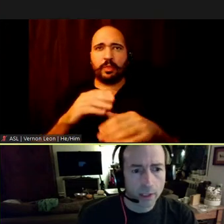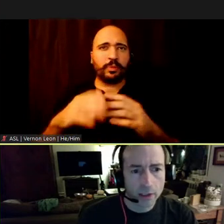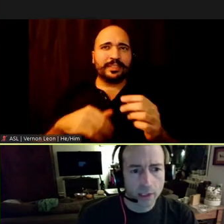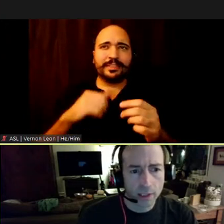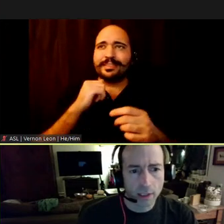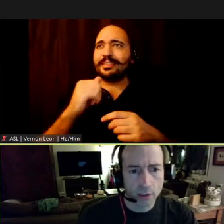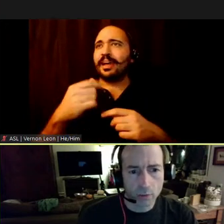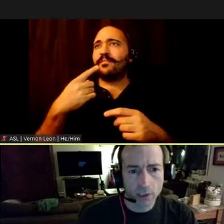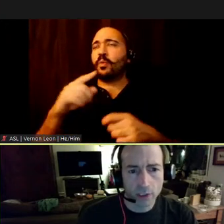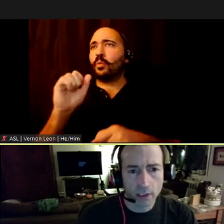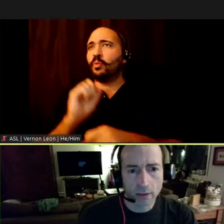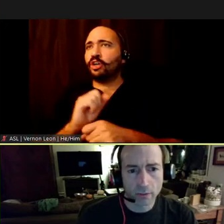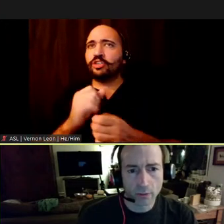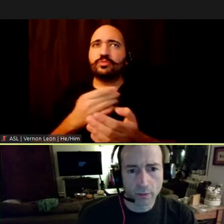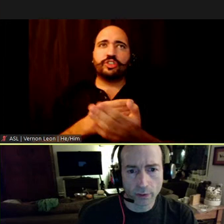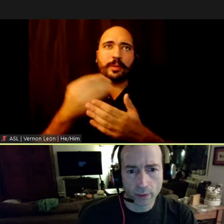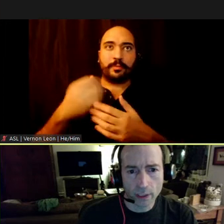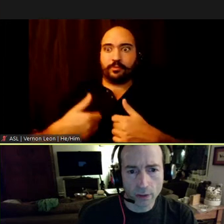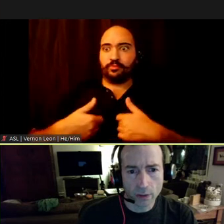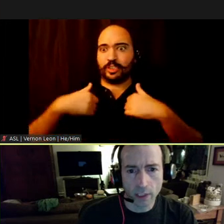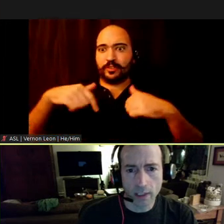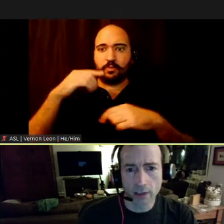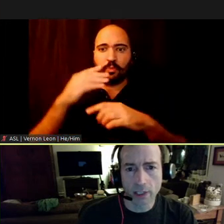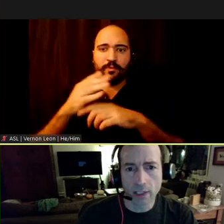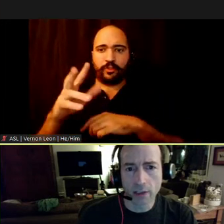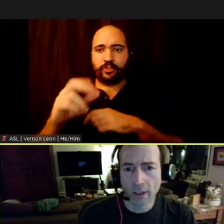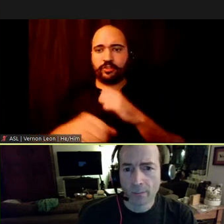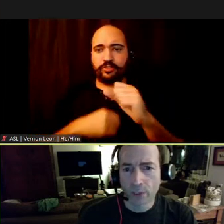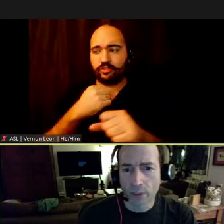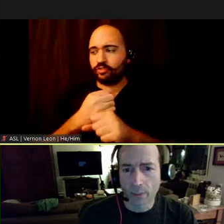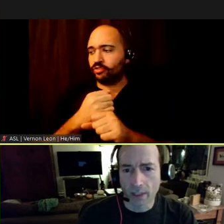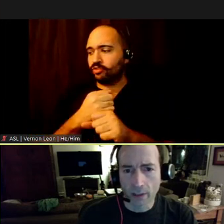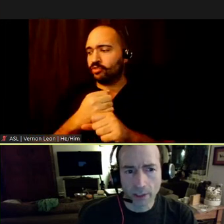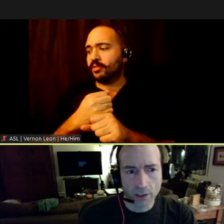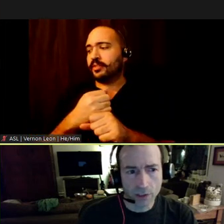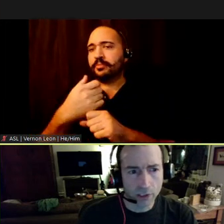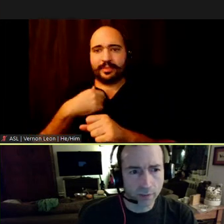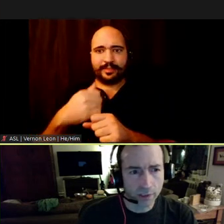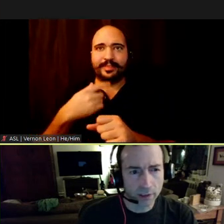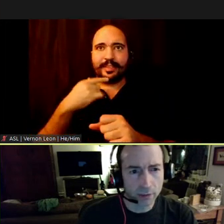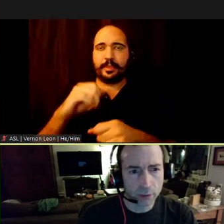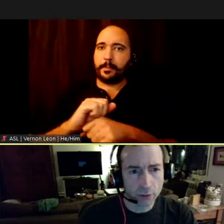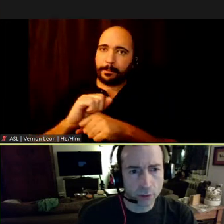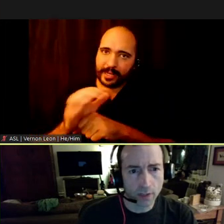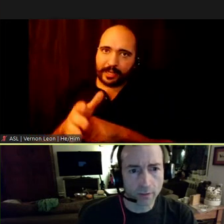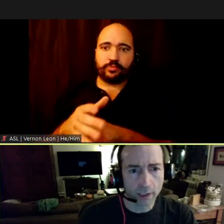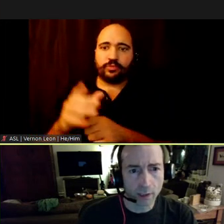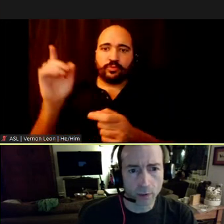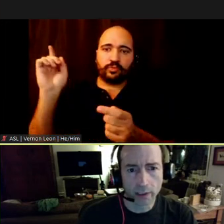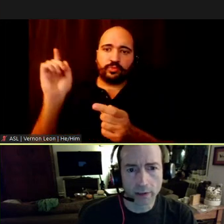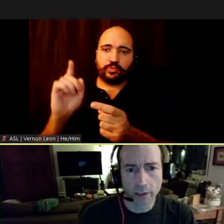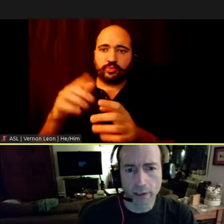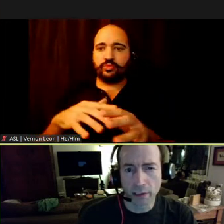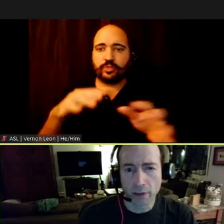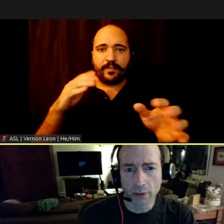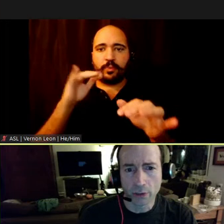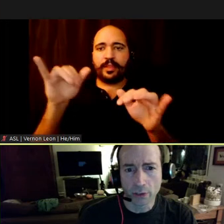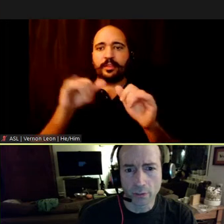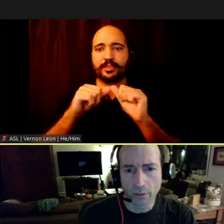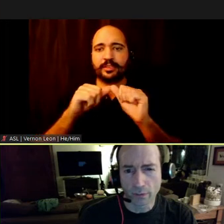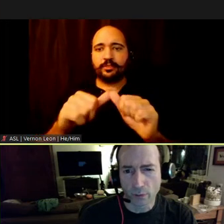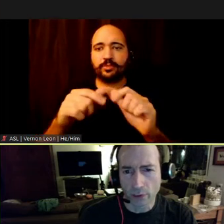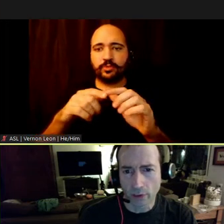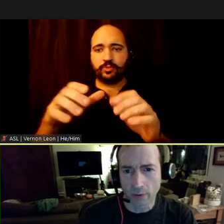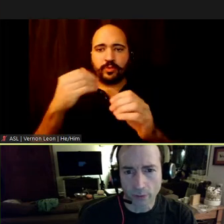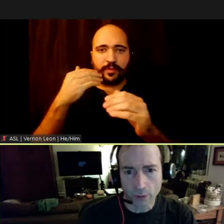That said, as a resident here for over 30 years, I can attest that the pandemic has significantly reduced traffic and will likely continue to do